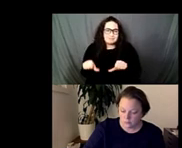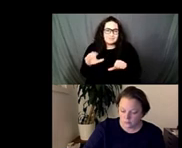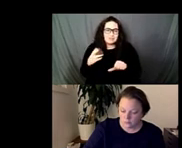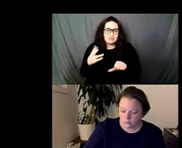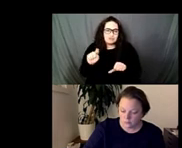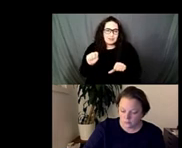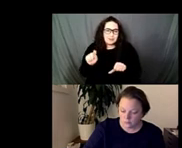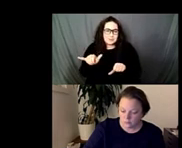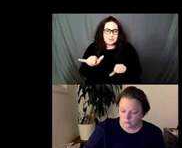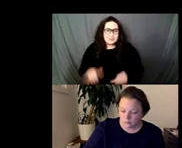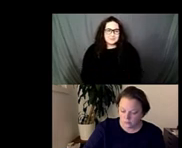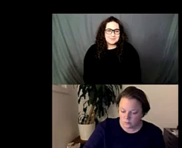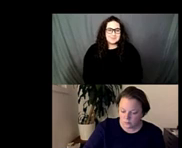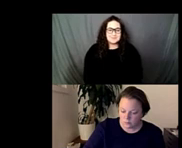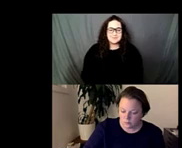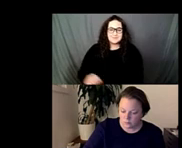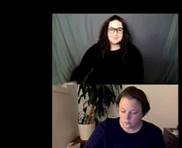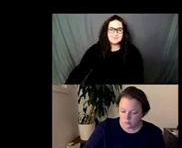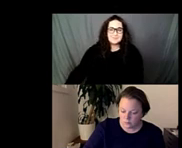settle um